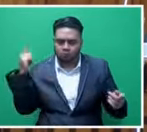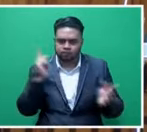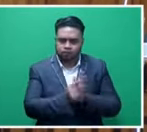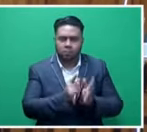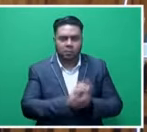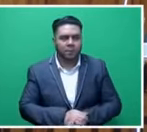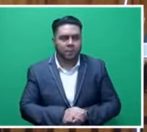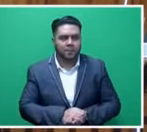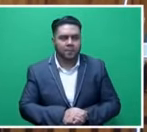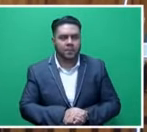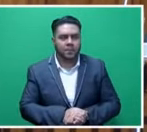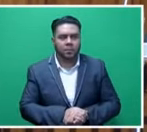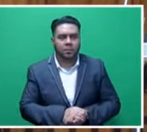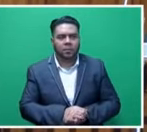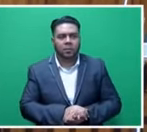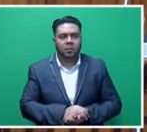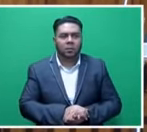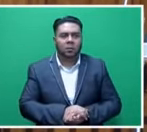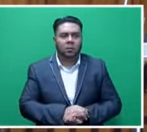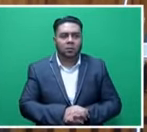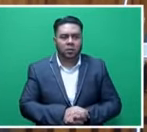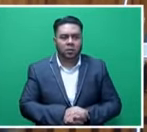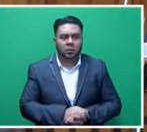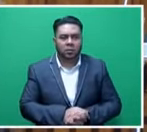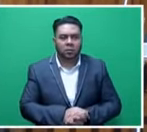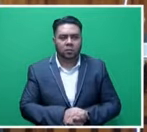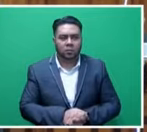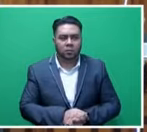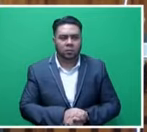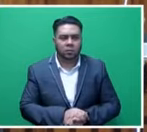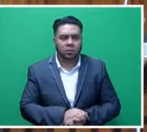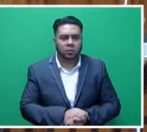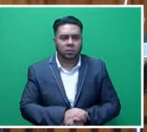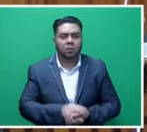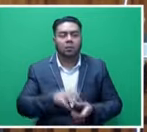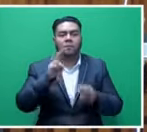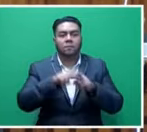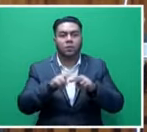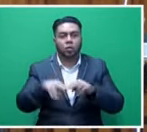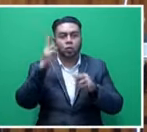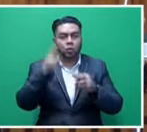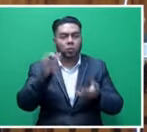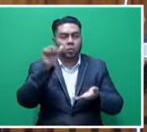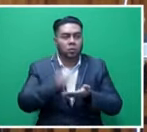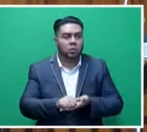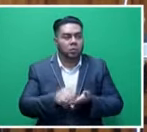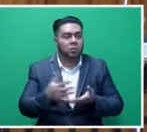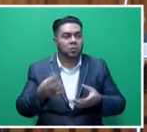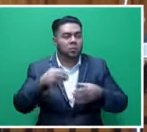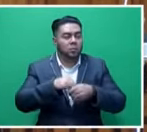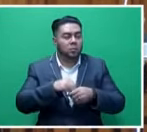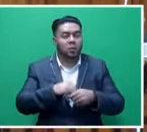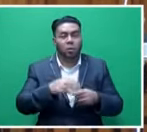the Fiji Human Rights Commission, we talked a lot about that,